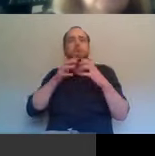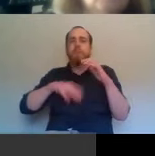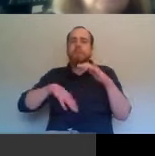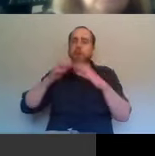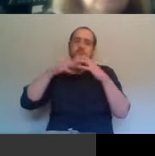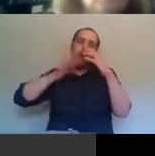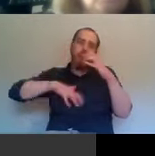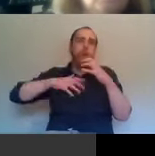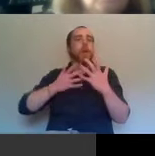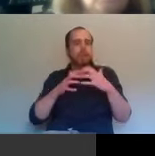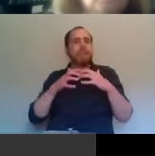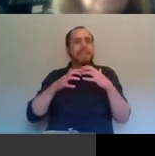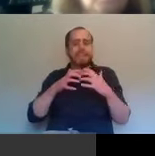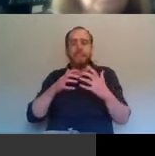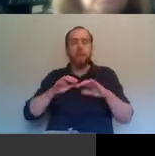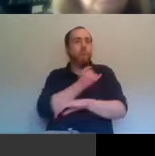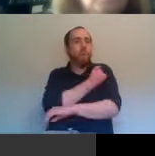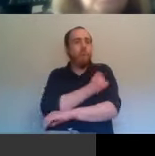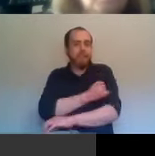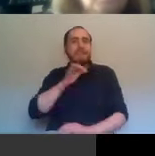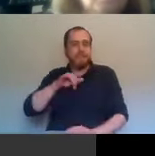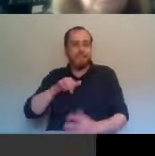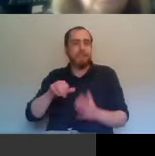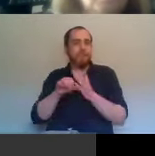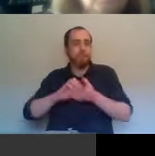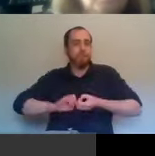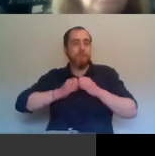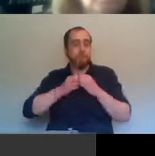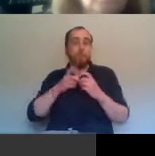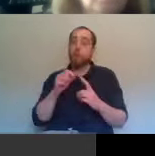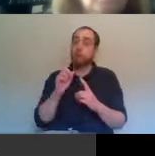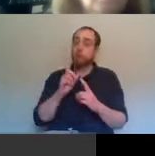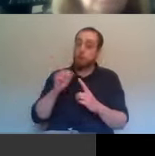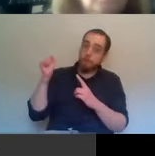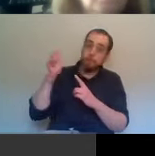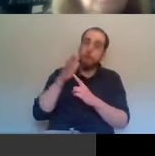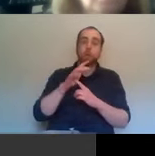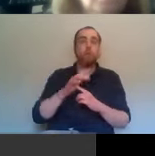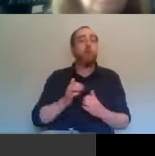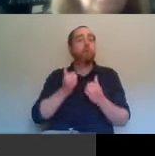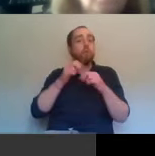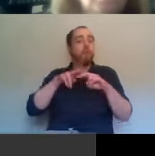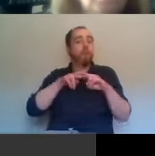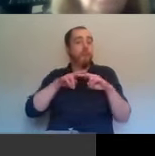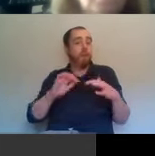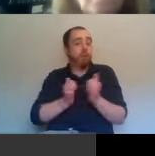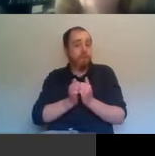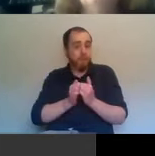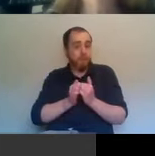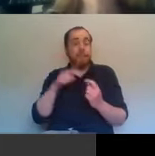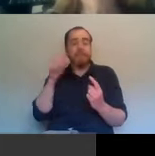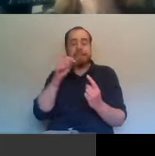resolved entirely. What really matters is this, is that the Good Friday Agreement is, as the withdrawal agreement says, respected knowledge parts.